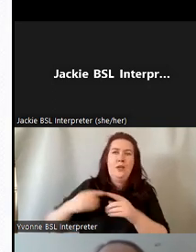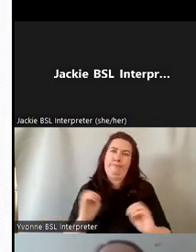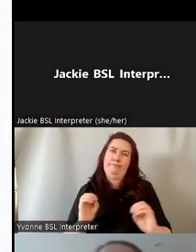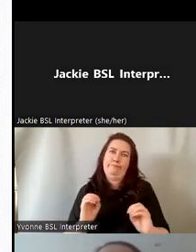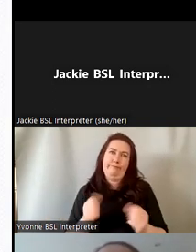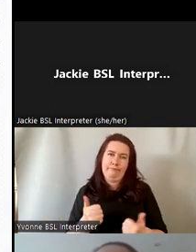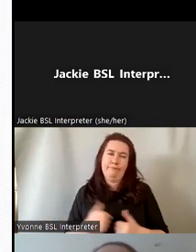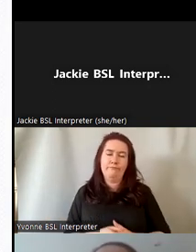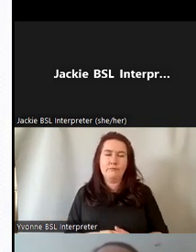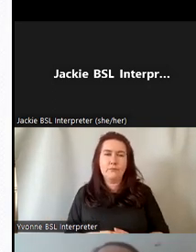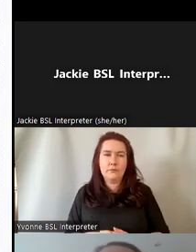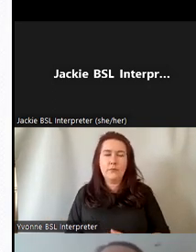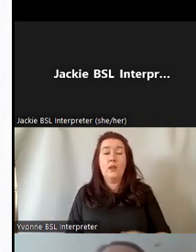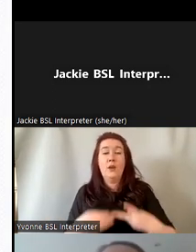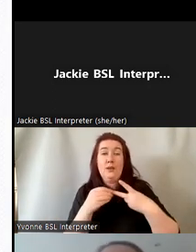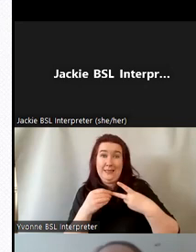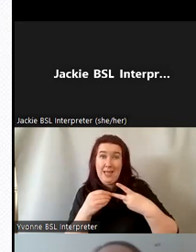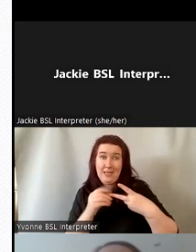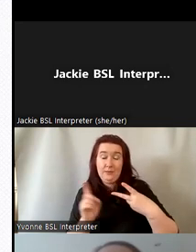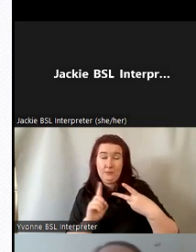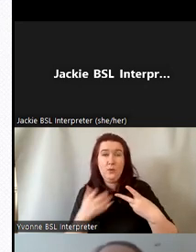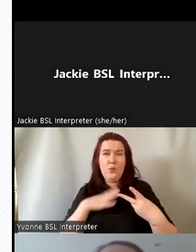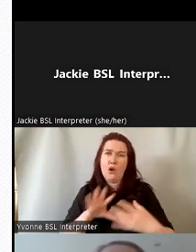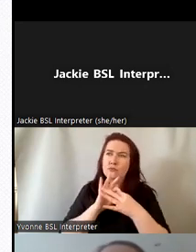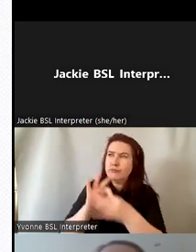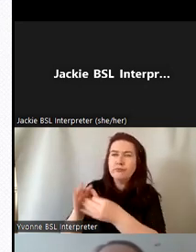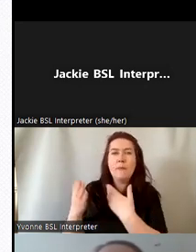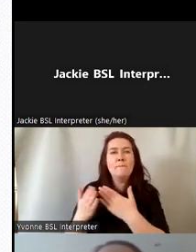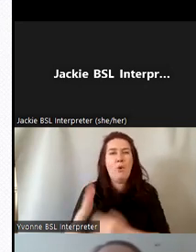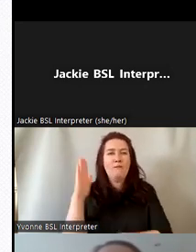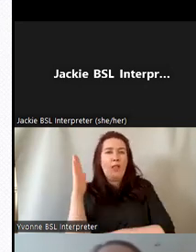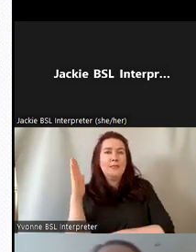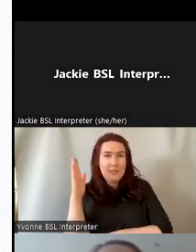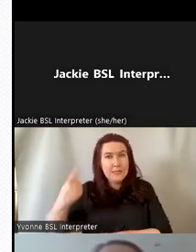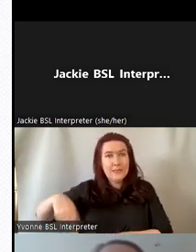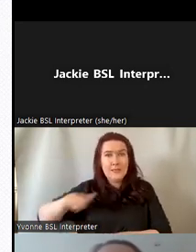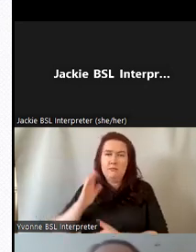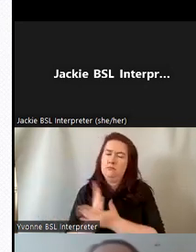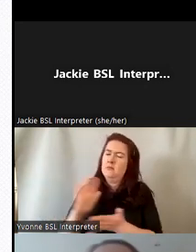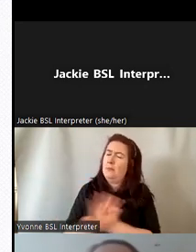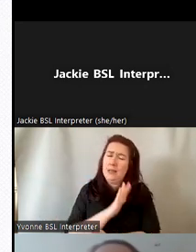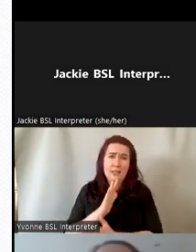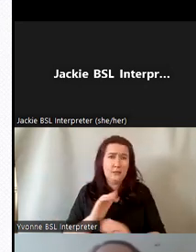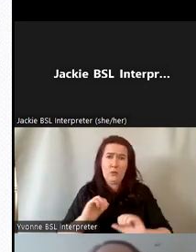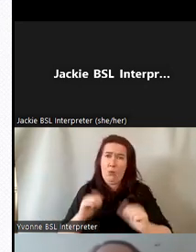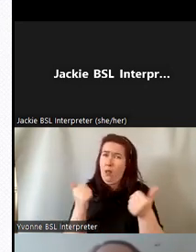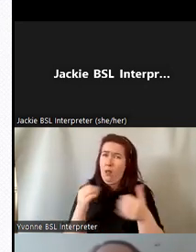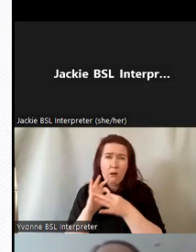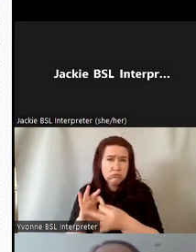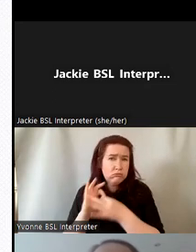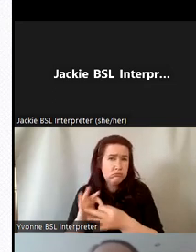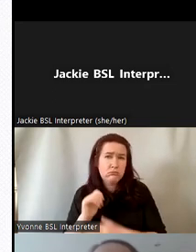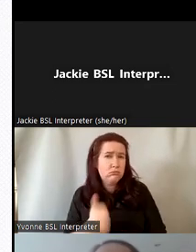so the second strand we had was to to work with volunteers and we were really really pleased how how well this worked and